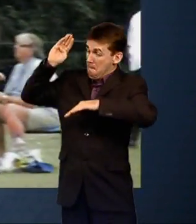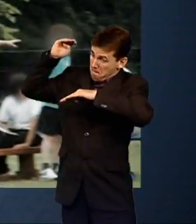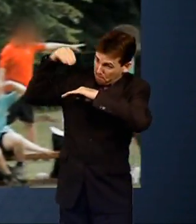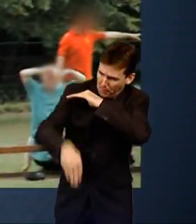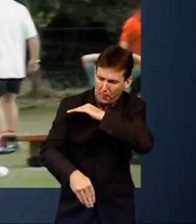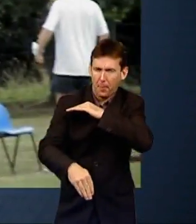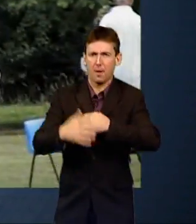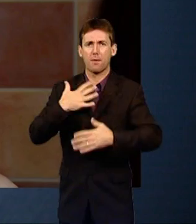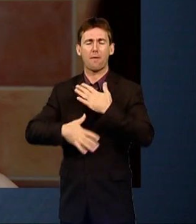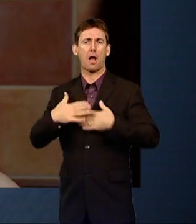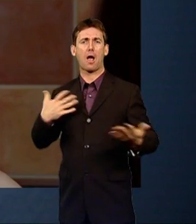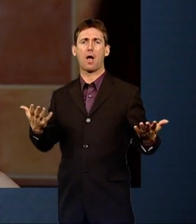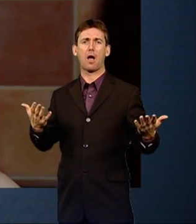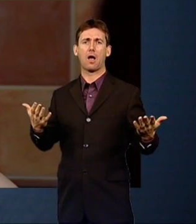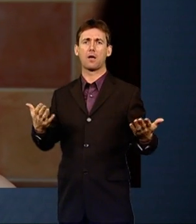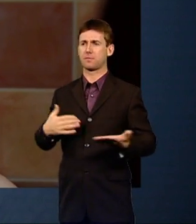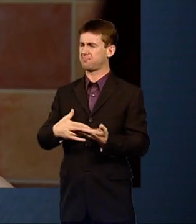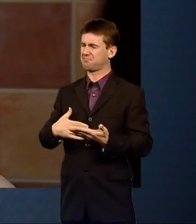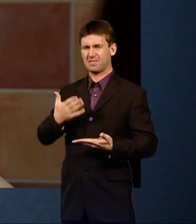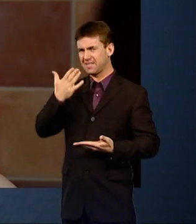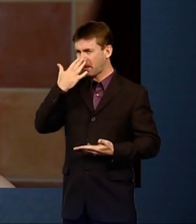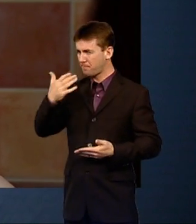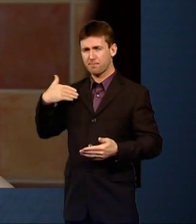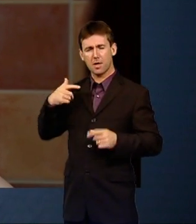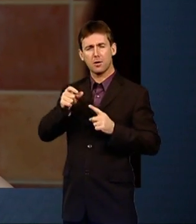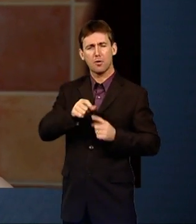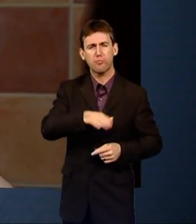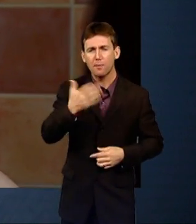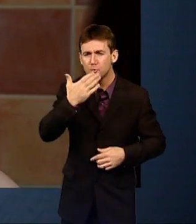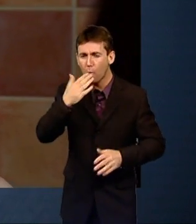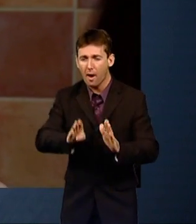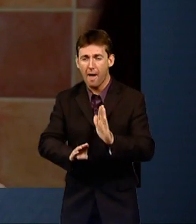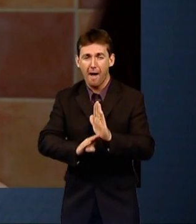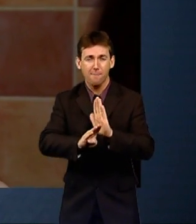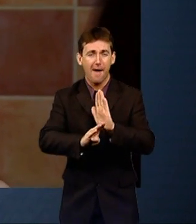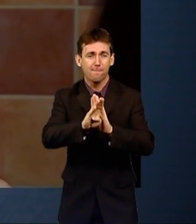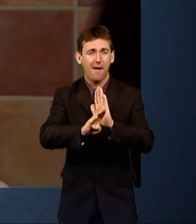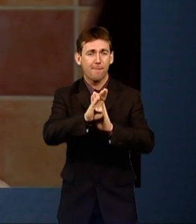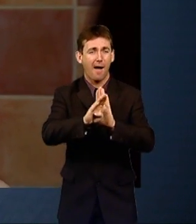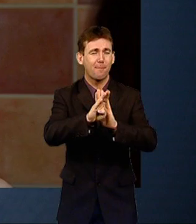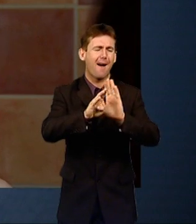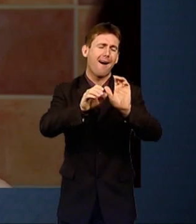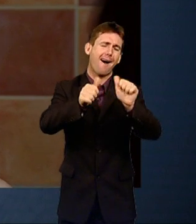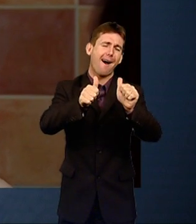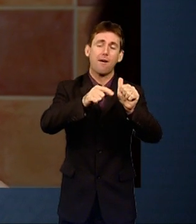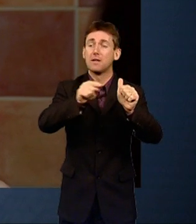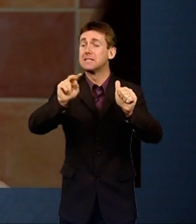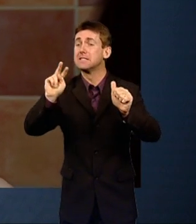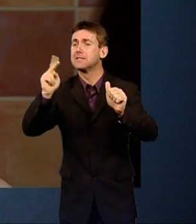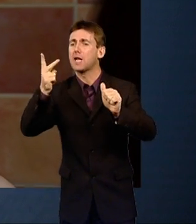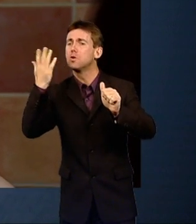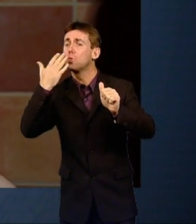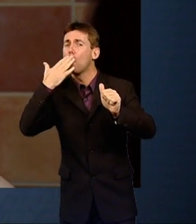downhill. Everything's been undone, absolutely everything. It was, it's, you know, it's sad